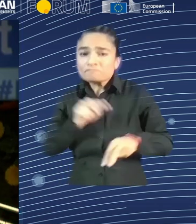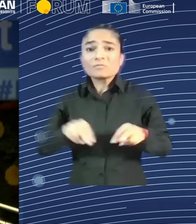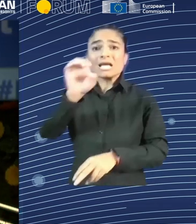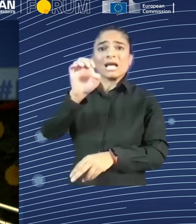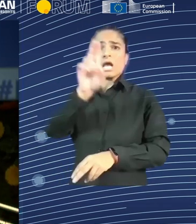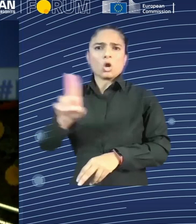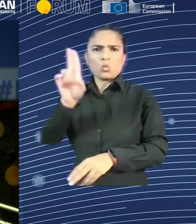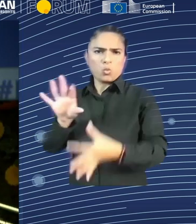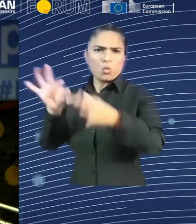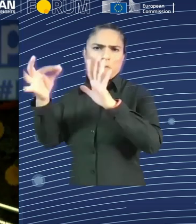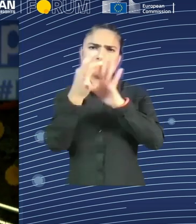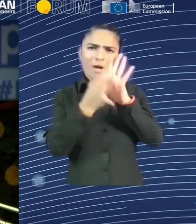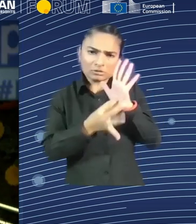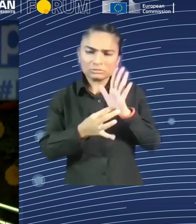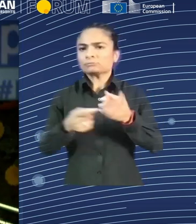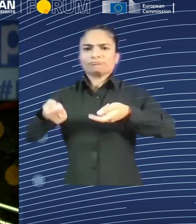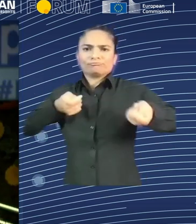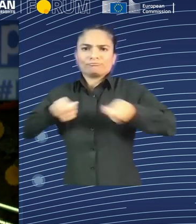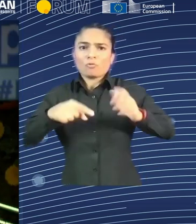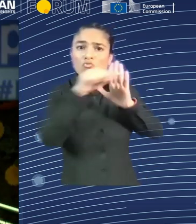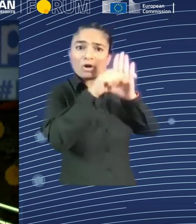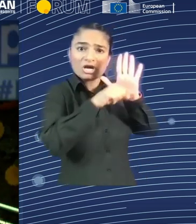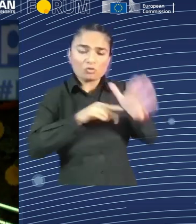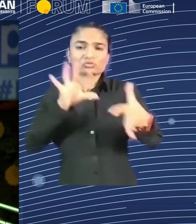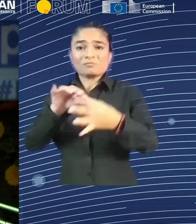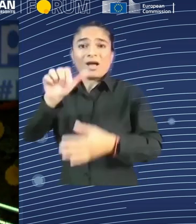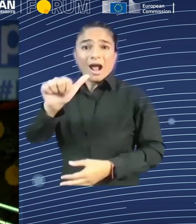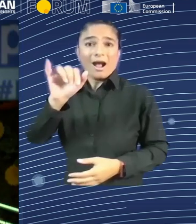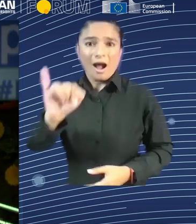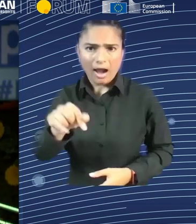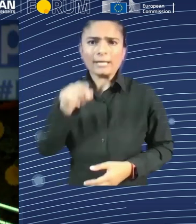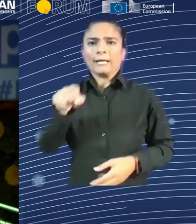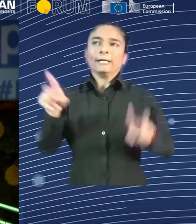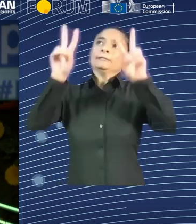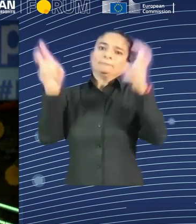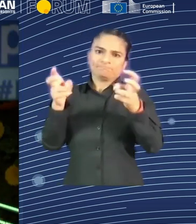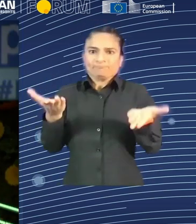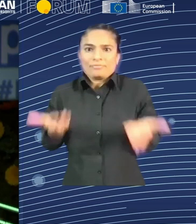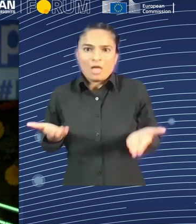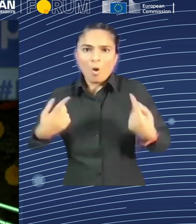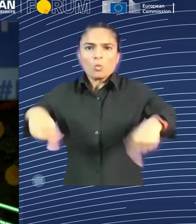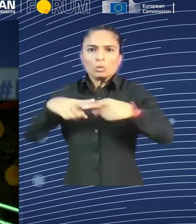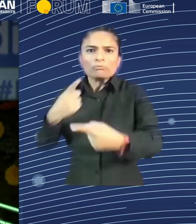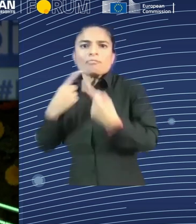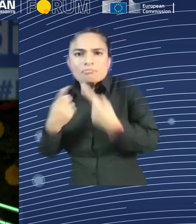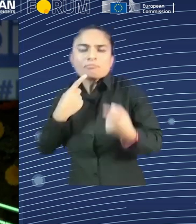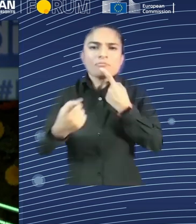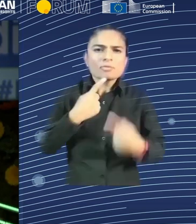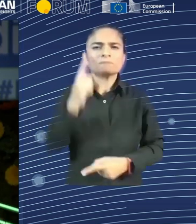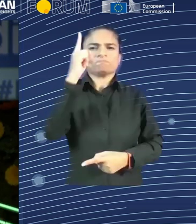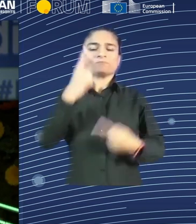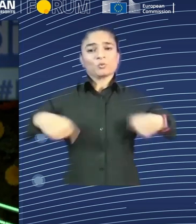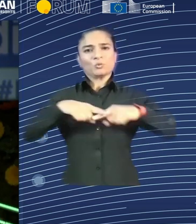we have first to be proud that EU and Europe is leading the way. And this gives us the